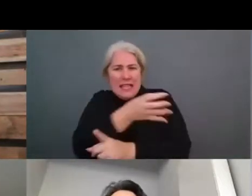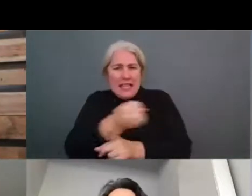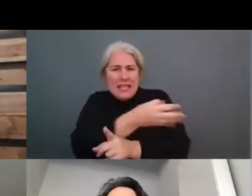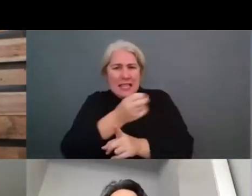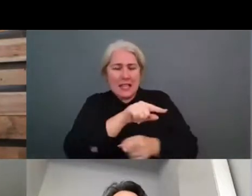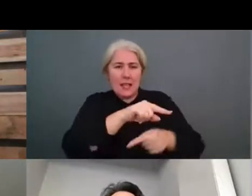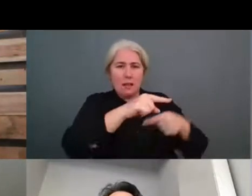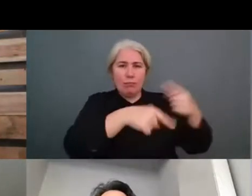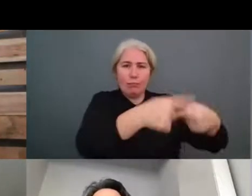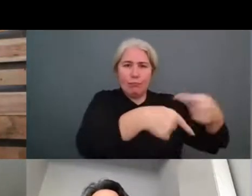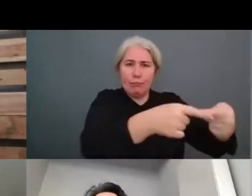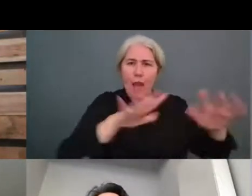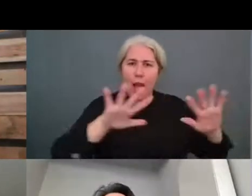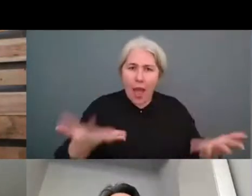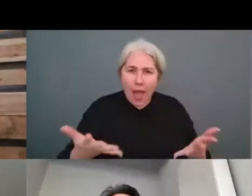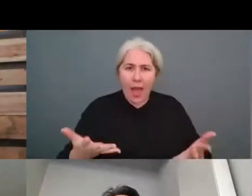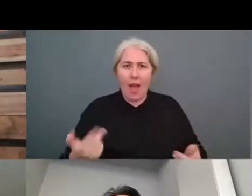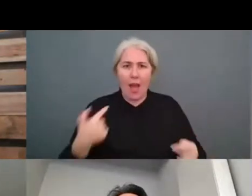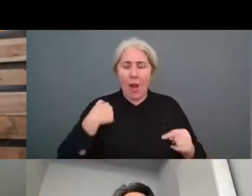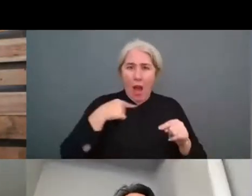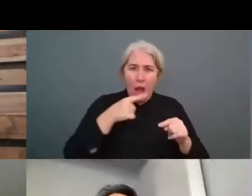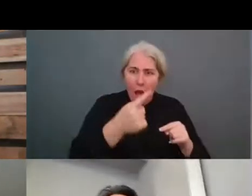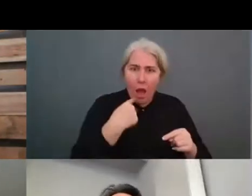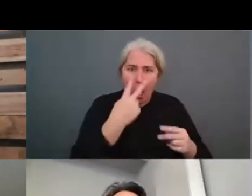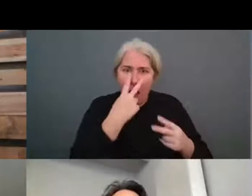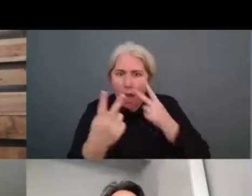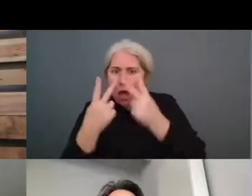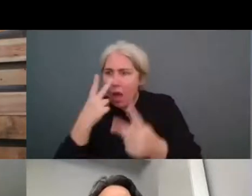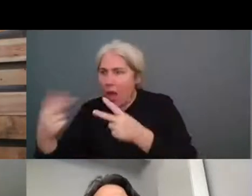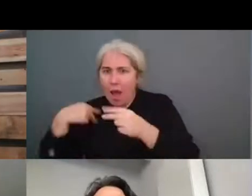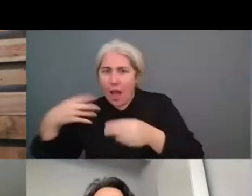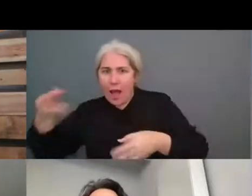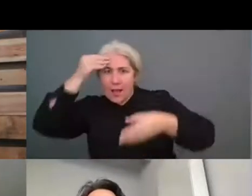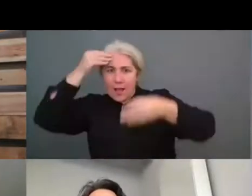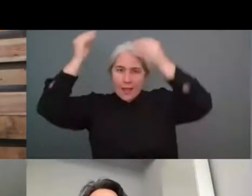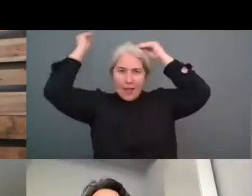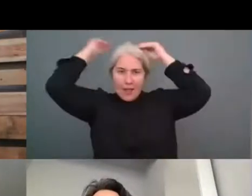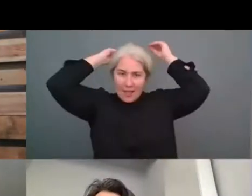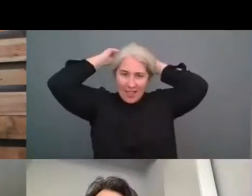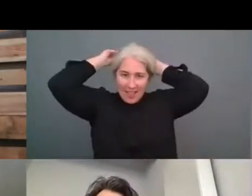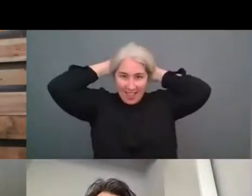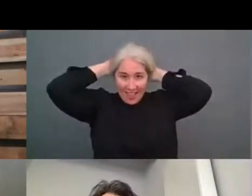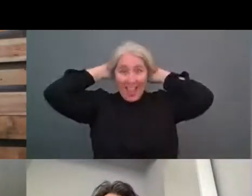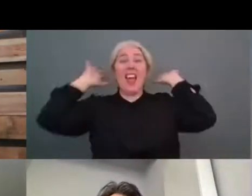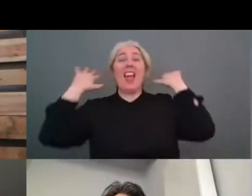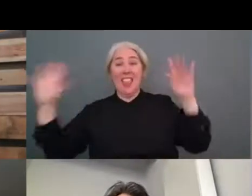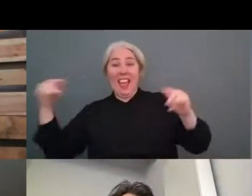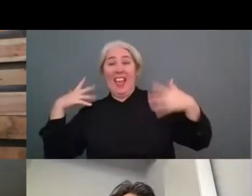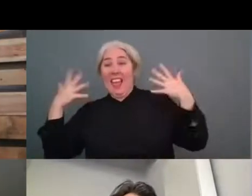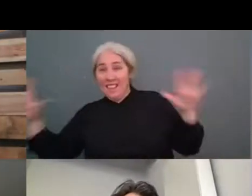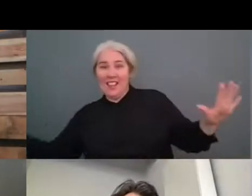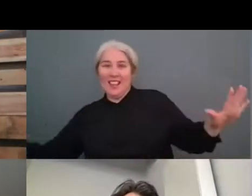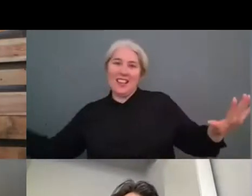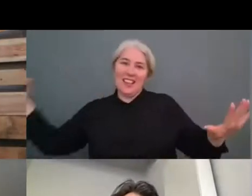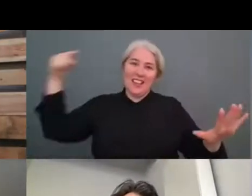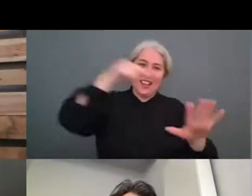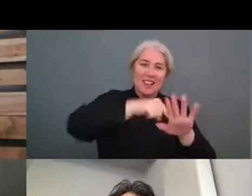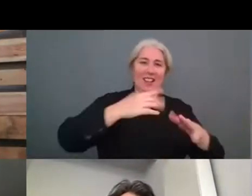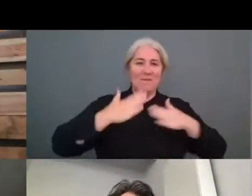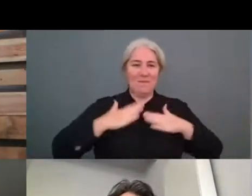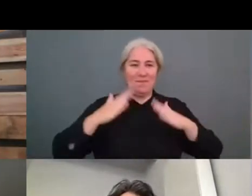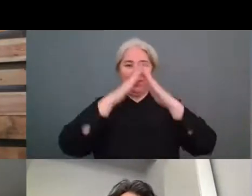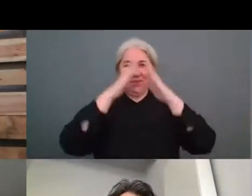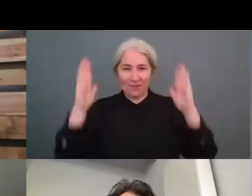home in france where i am now i joined a company which is called circular and now daily we connect local solutions with